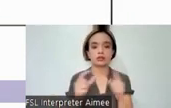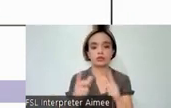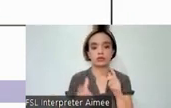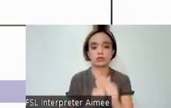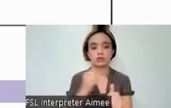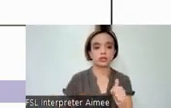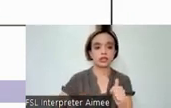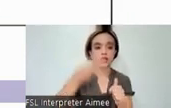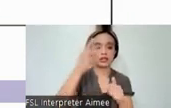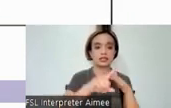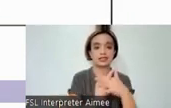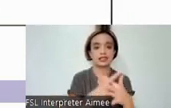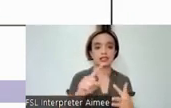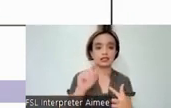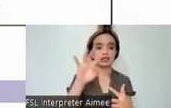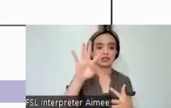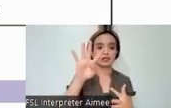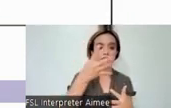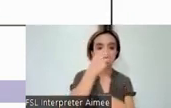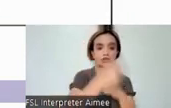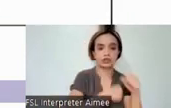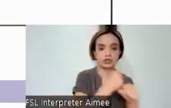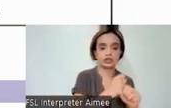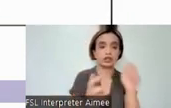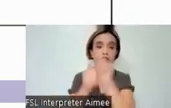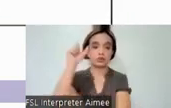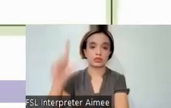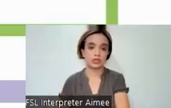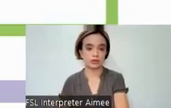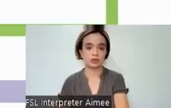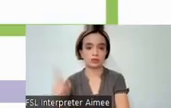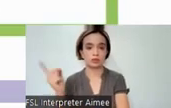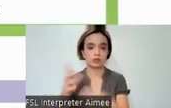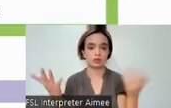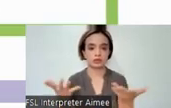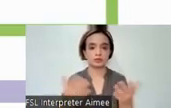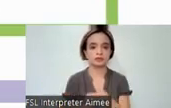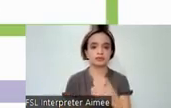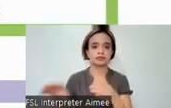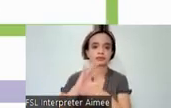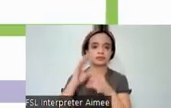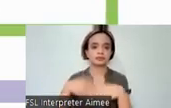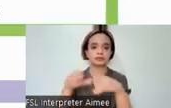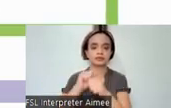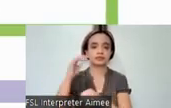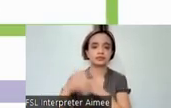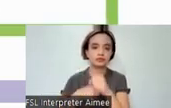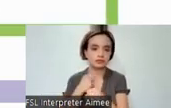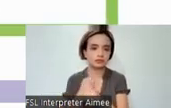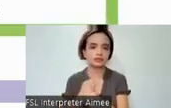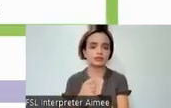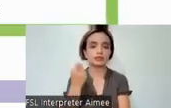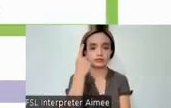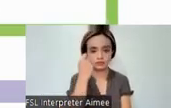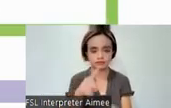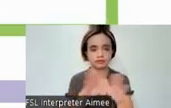in the beginning-of-year form, while the word with the lowest frequency was placed in the end-of-year form, with the understanding that children